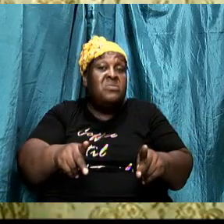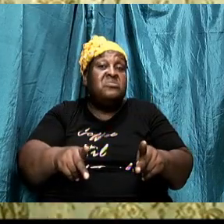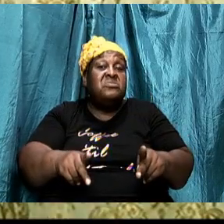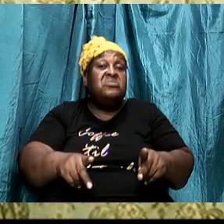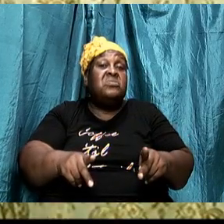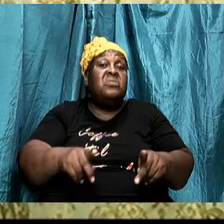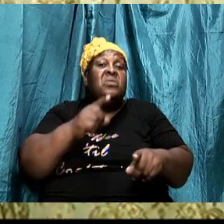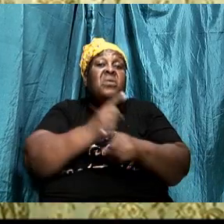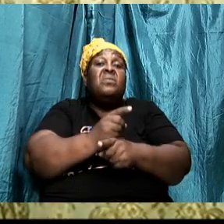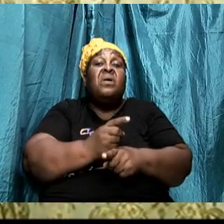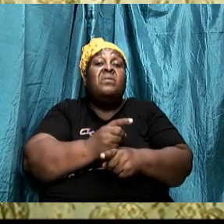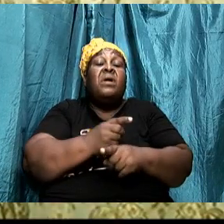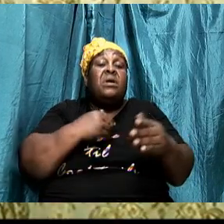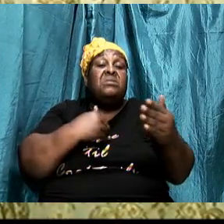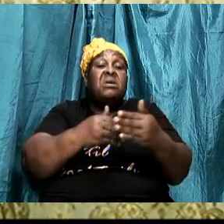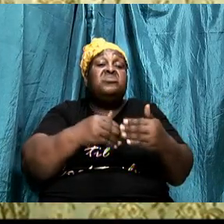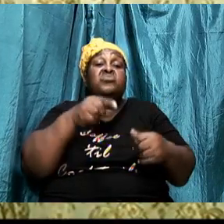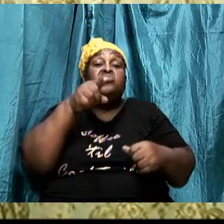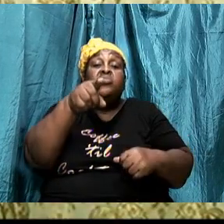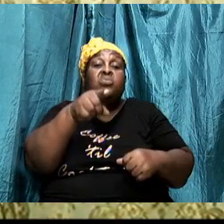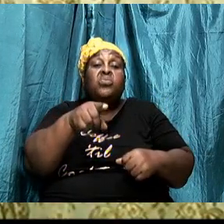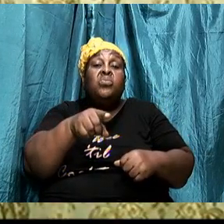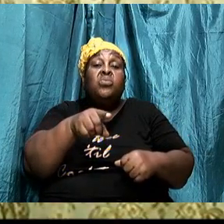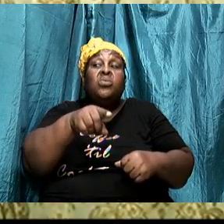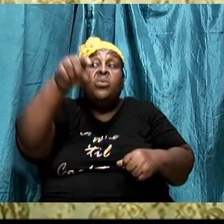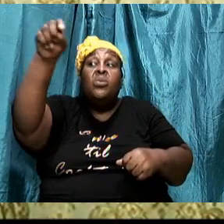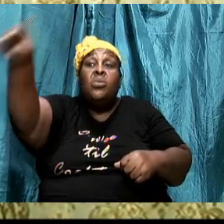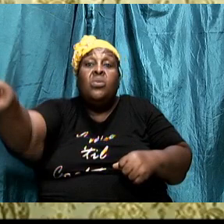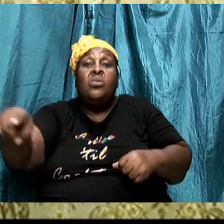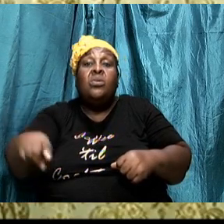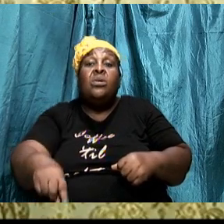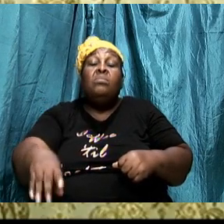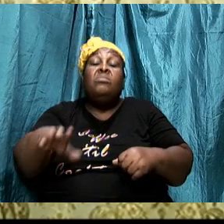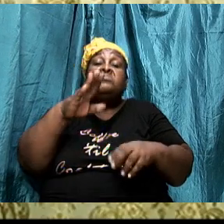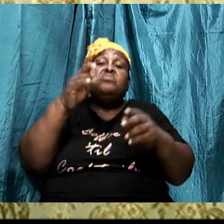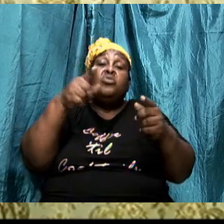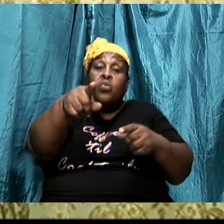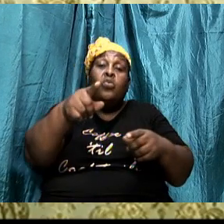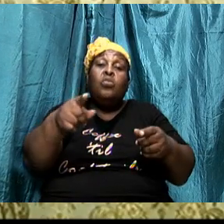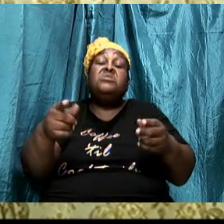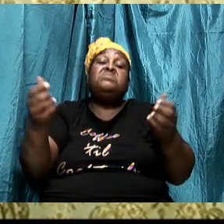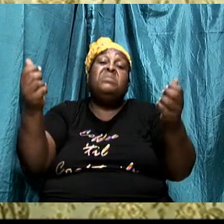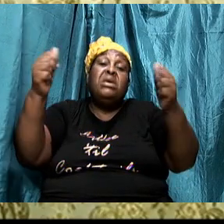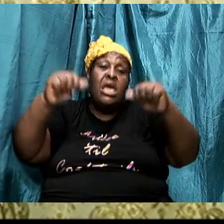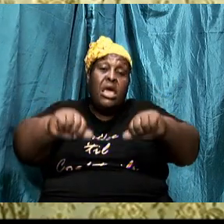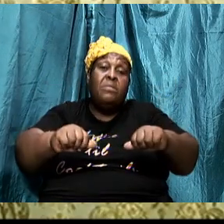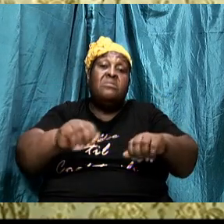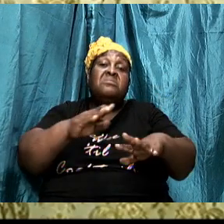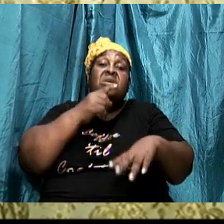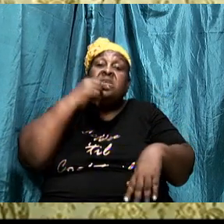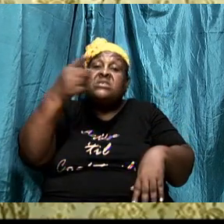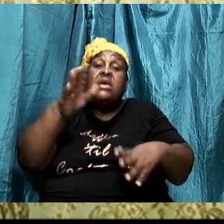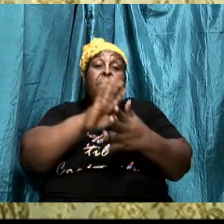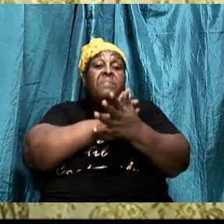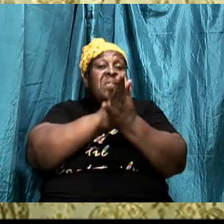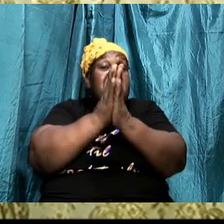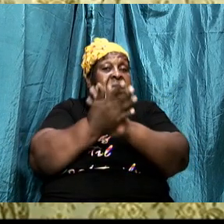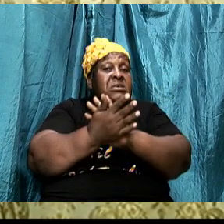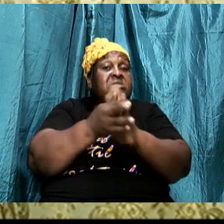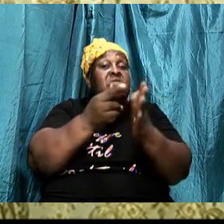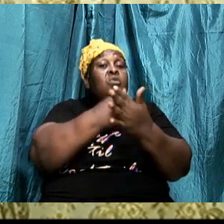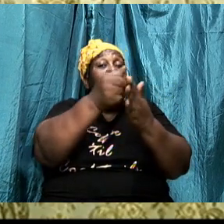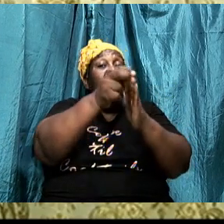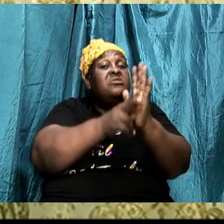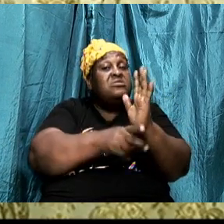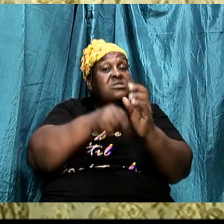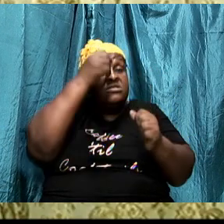you should be able to cry peace you the righteousness of God you which is representing God